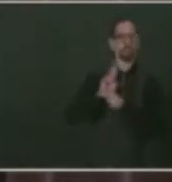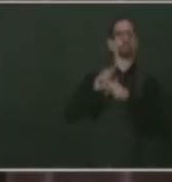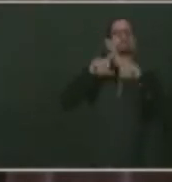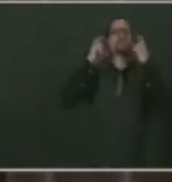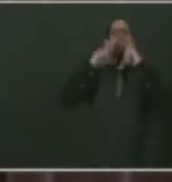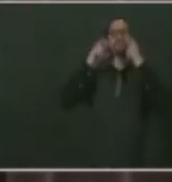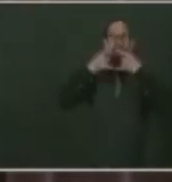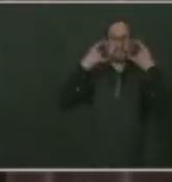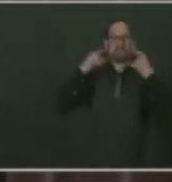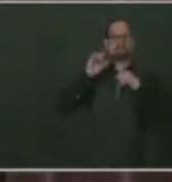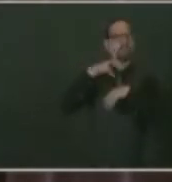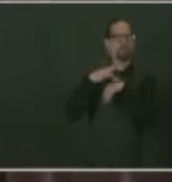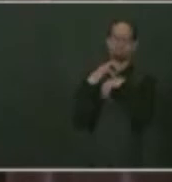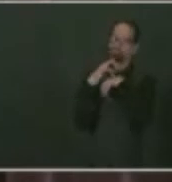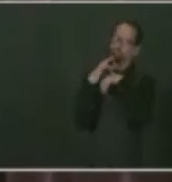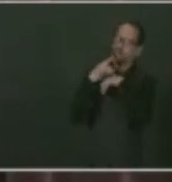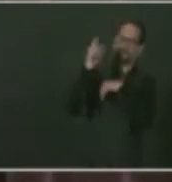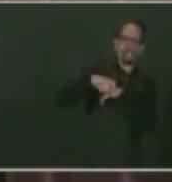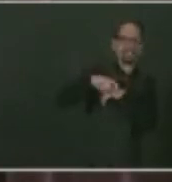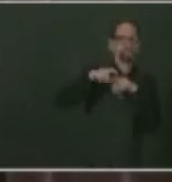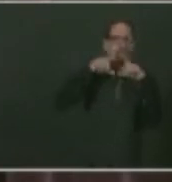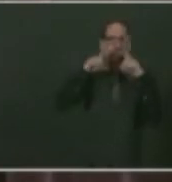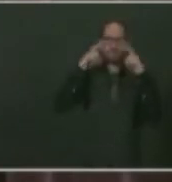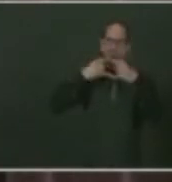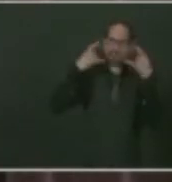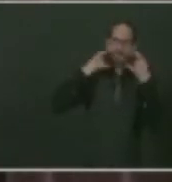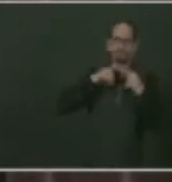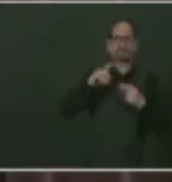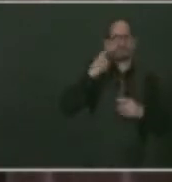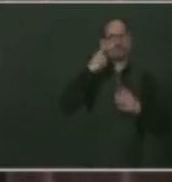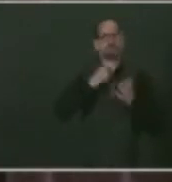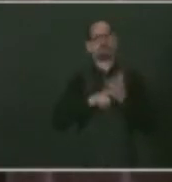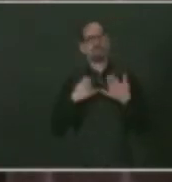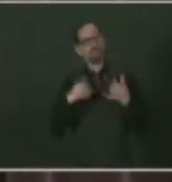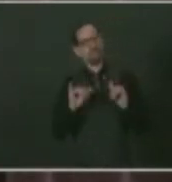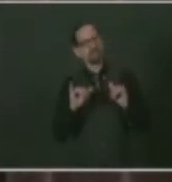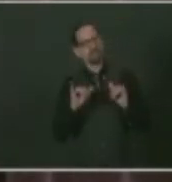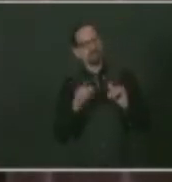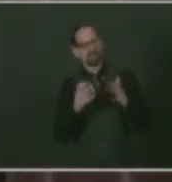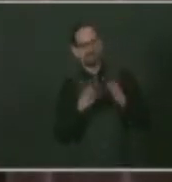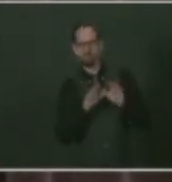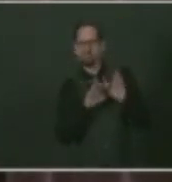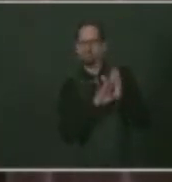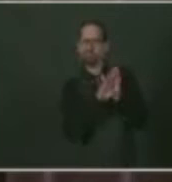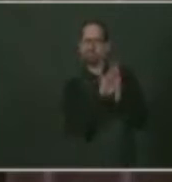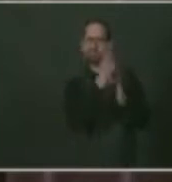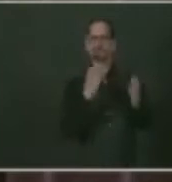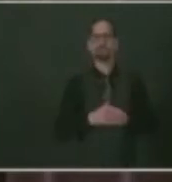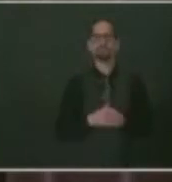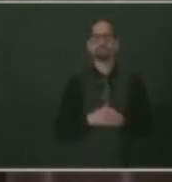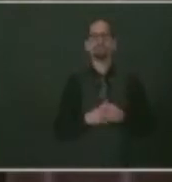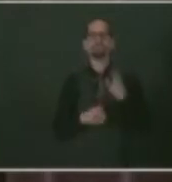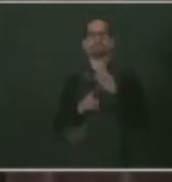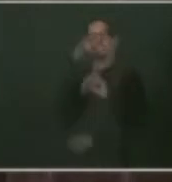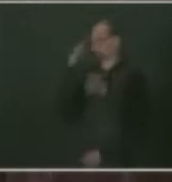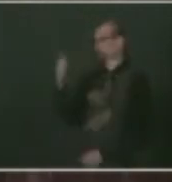one of our biggest spikes. Despite continuing restrictions, we seem to have the worst of all worlds here. Masks are effective. We can go to the next